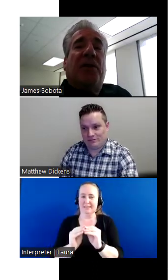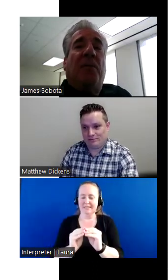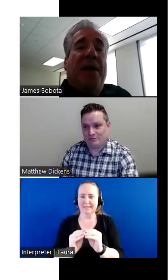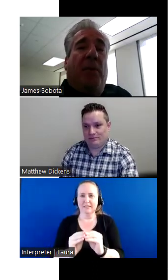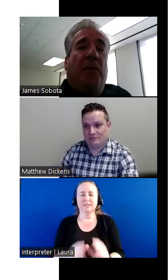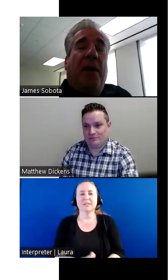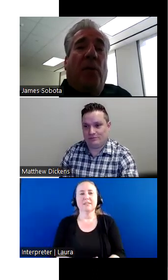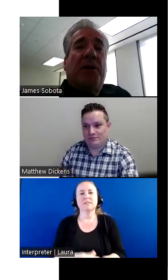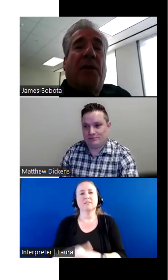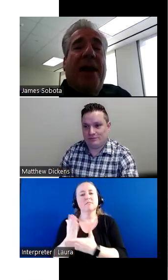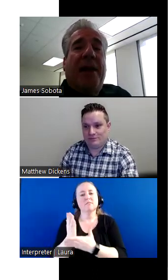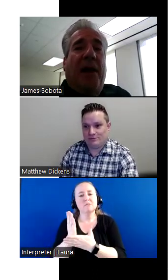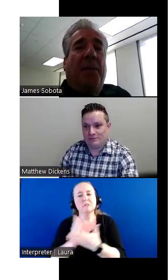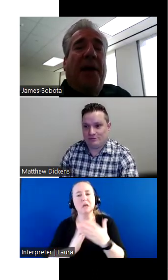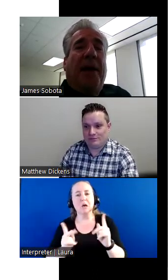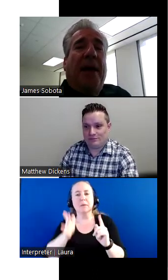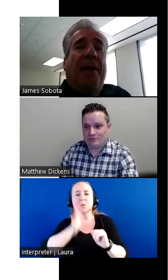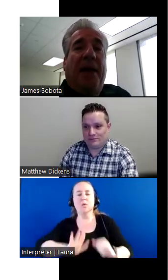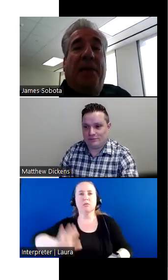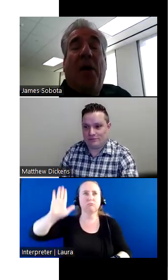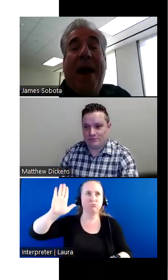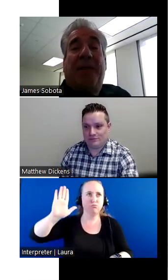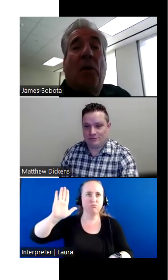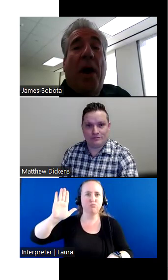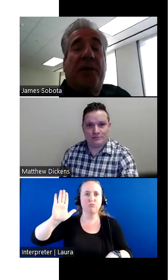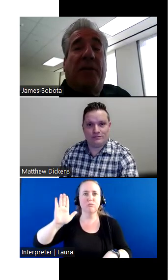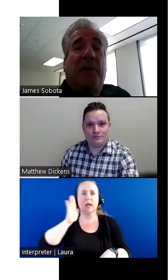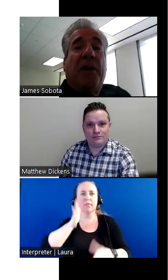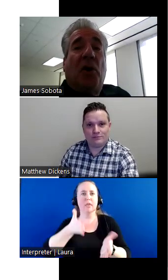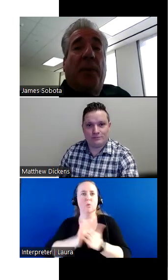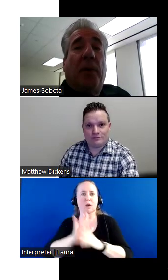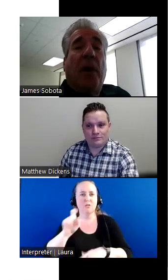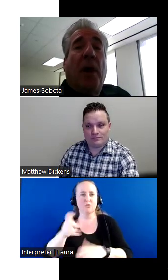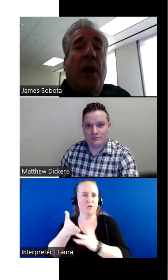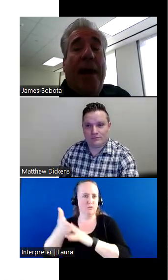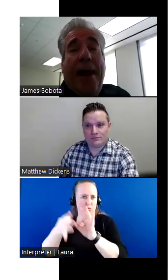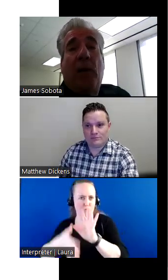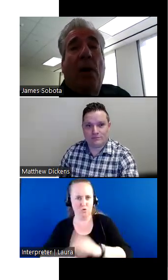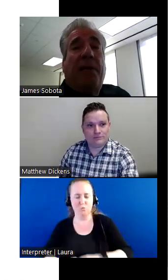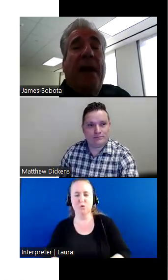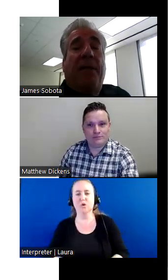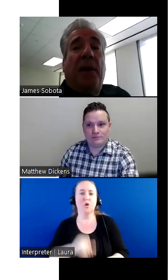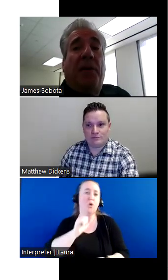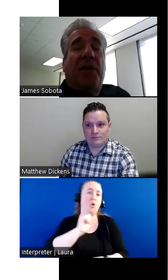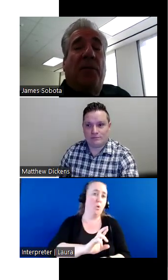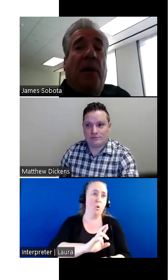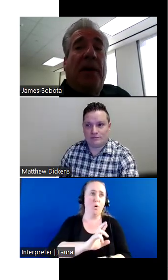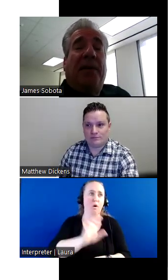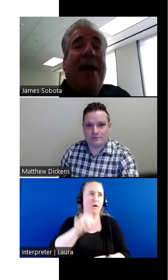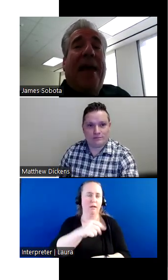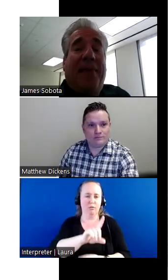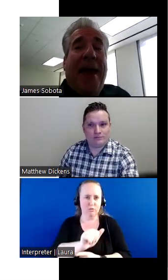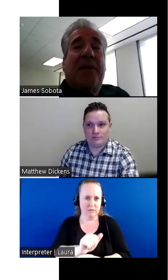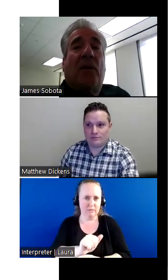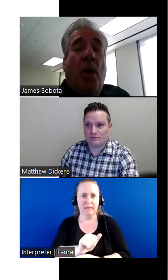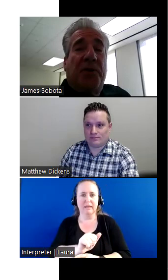there are some people that raise your hand up and then they'll ask the question through the interpreter and, or if they have another disability,